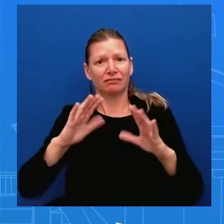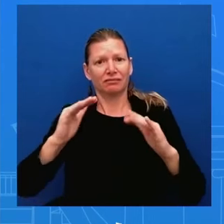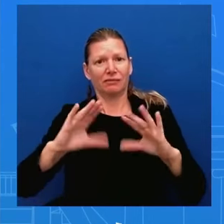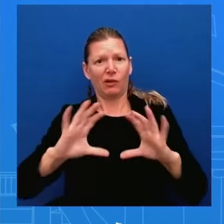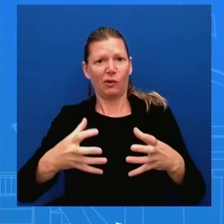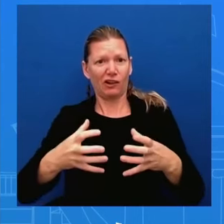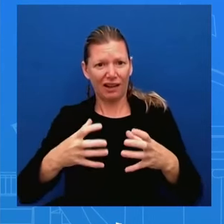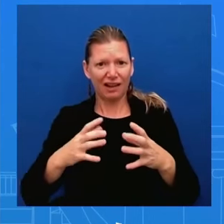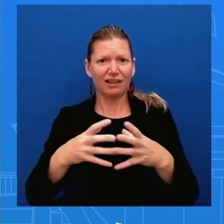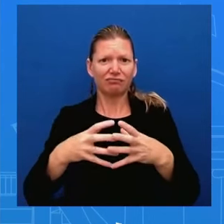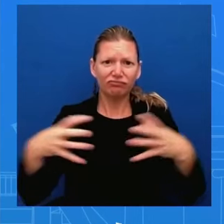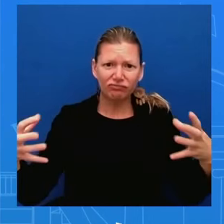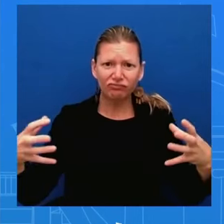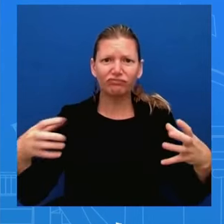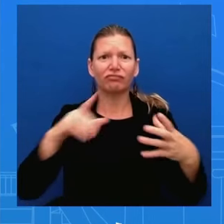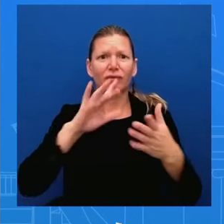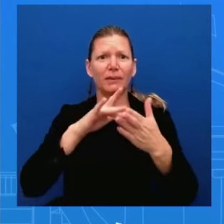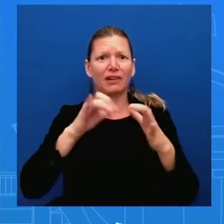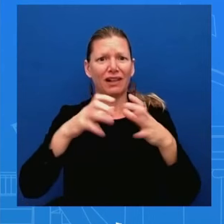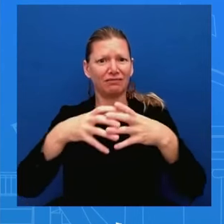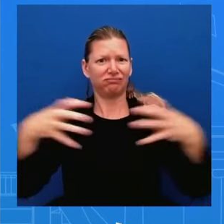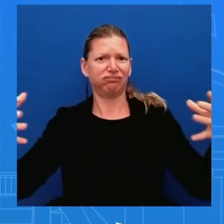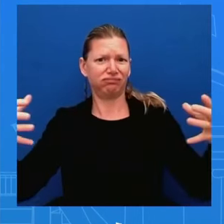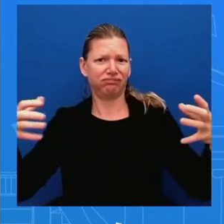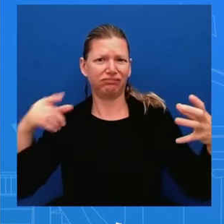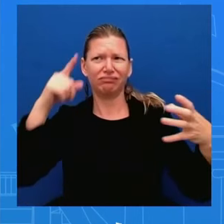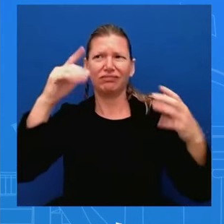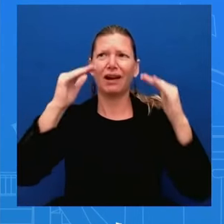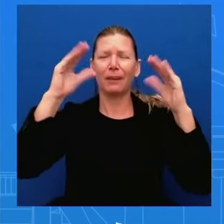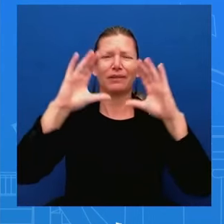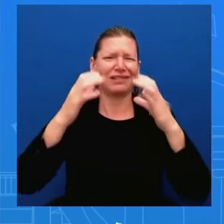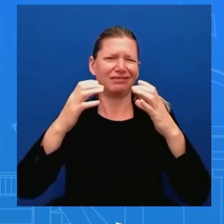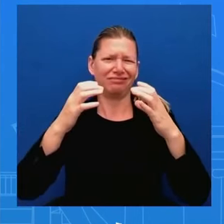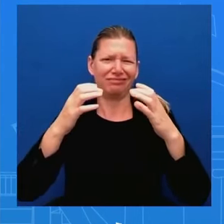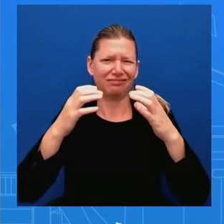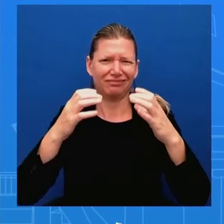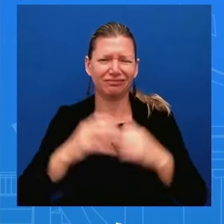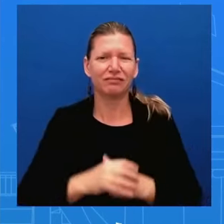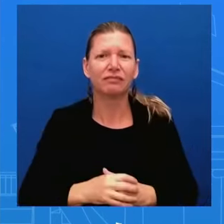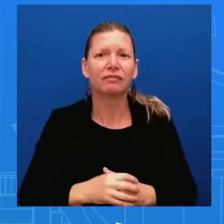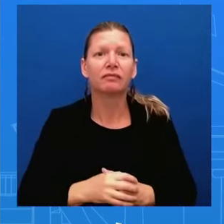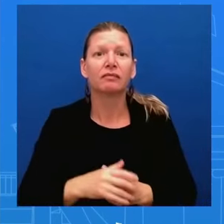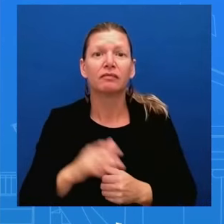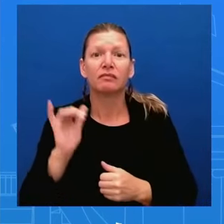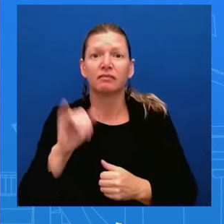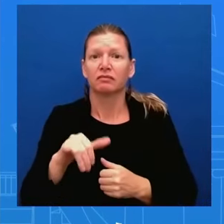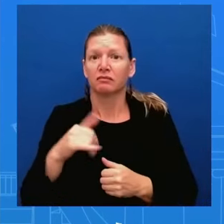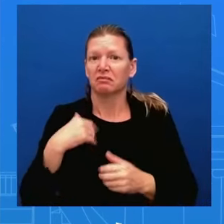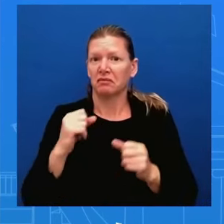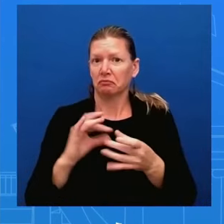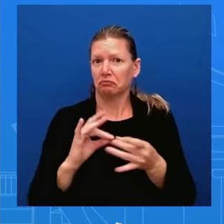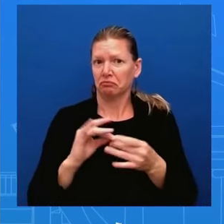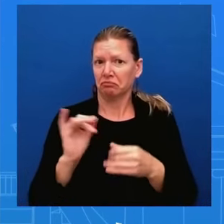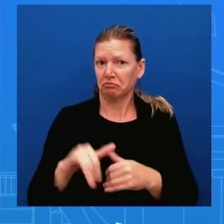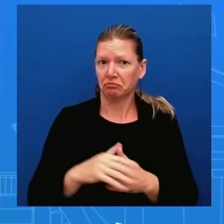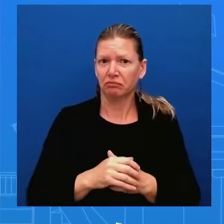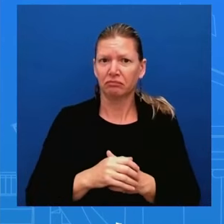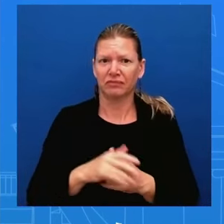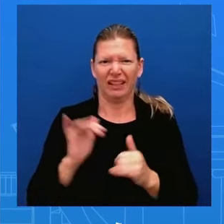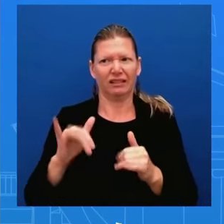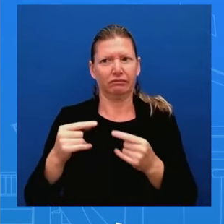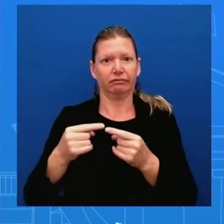what we do here uh and what republicans uh more broadly republicans and conquerors do is i think couldn't be more stark